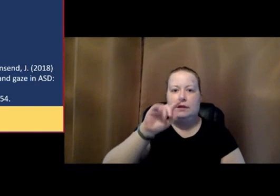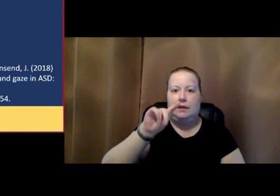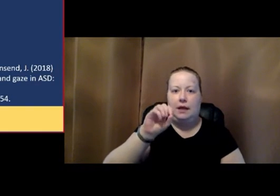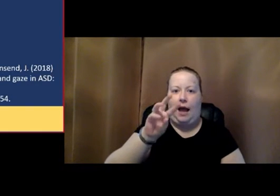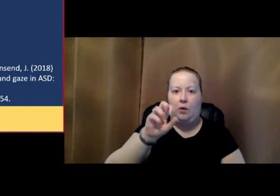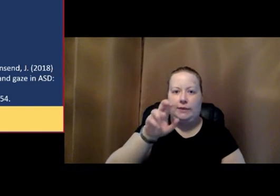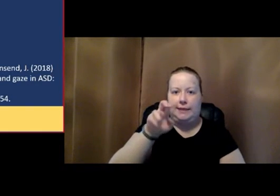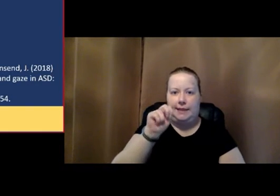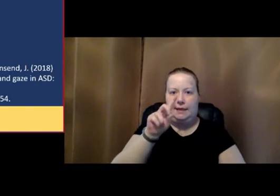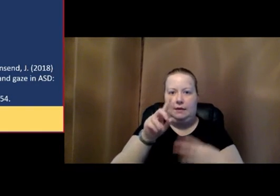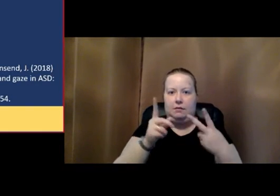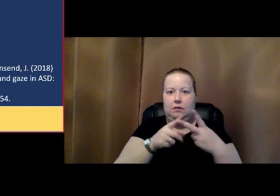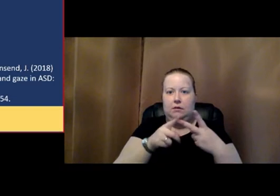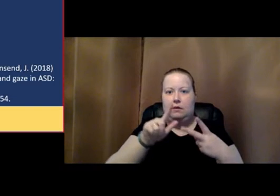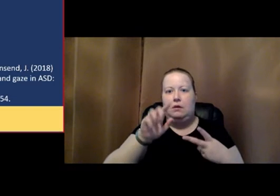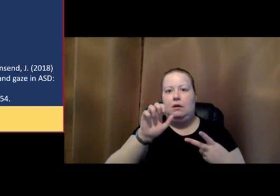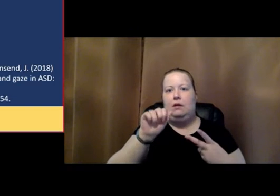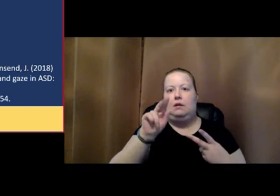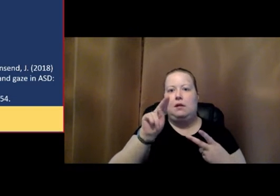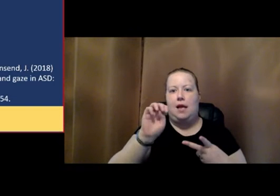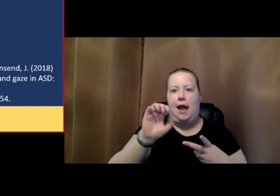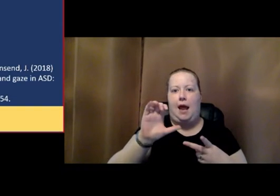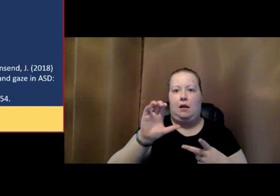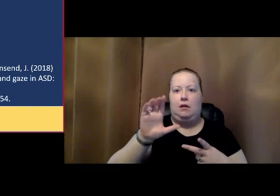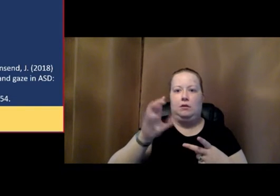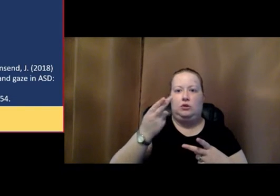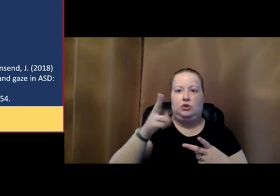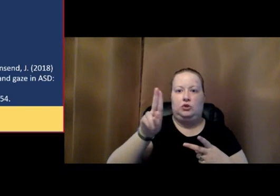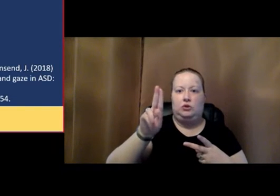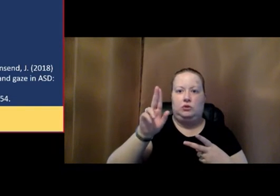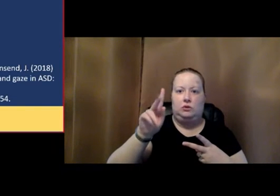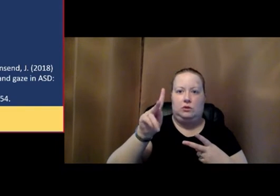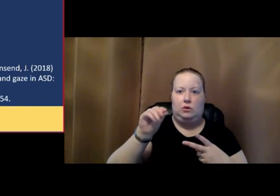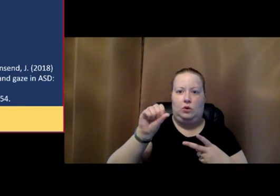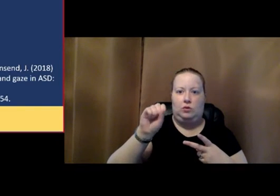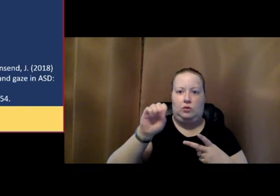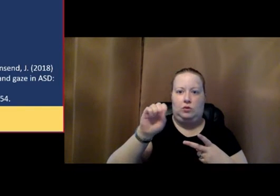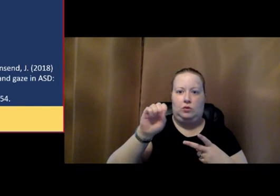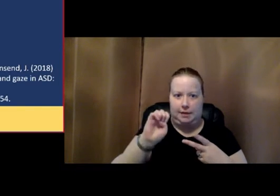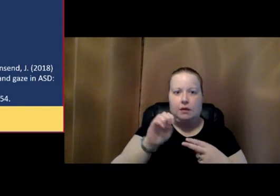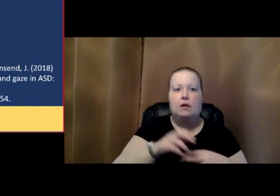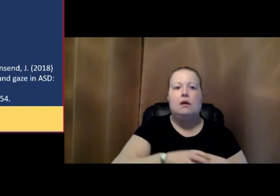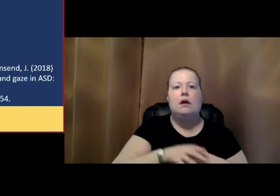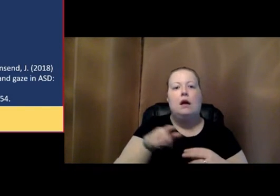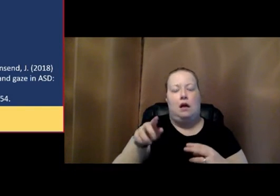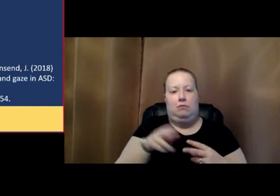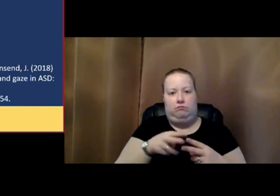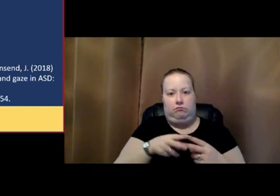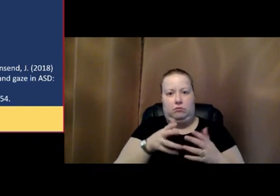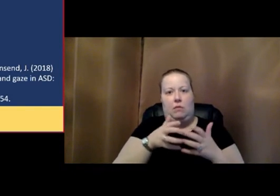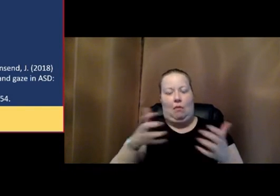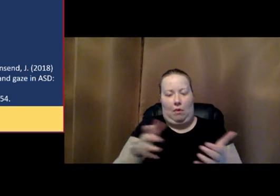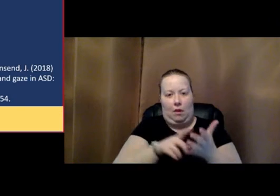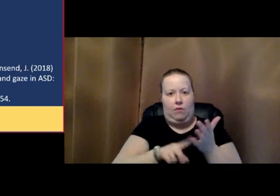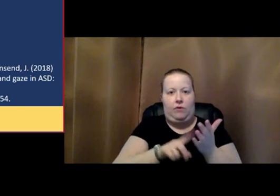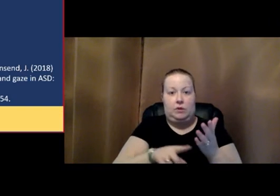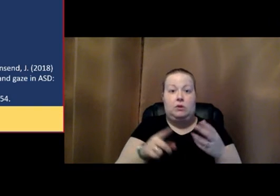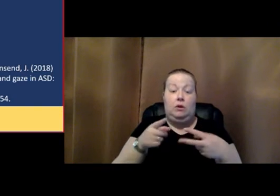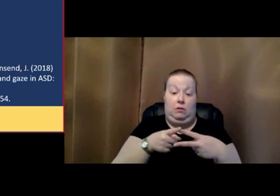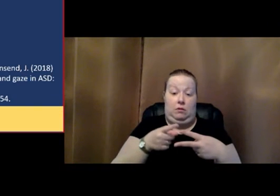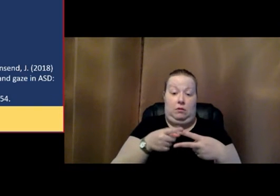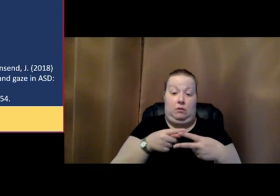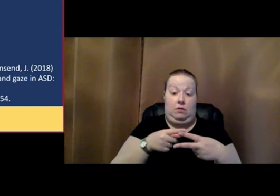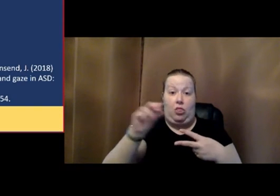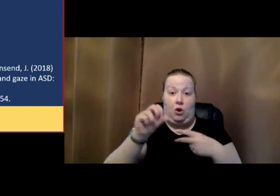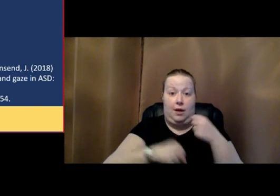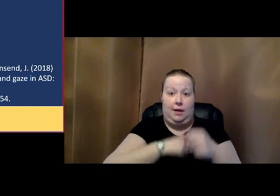done extensive research, extensive neuroscience research over, in the case of Dr. Townsend, 30 years, in